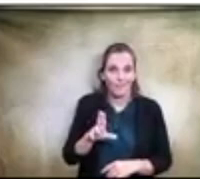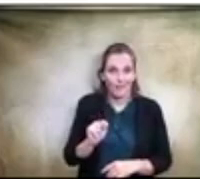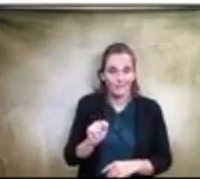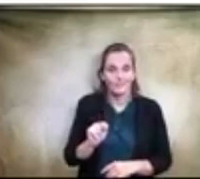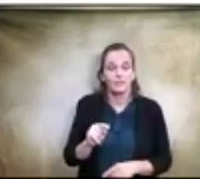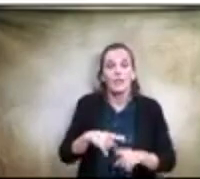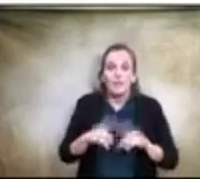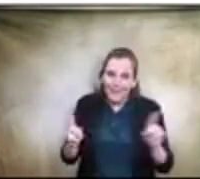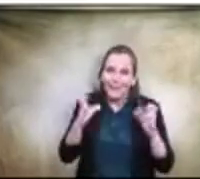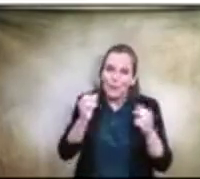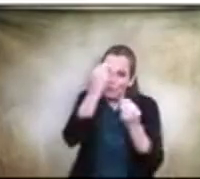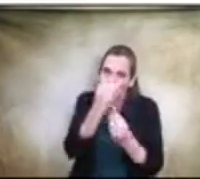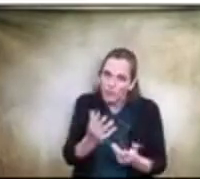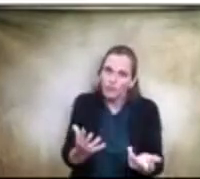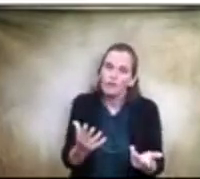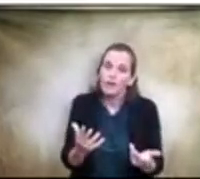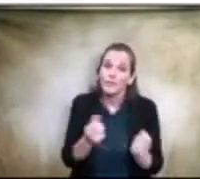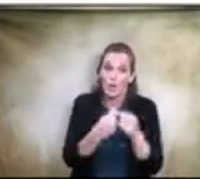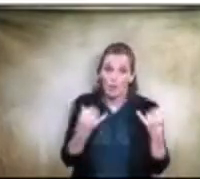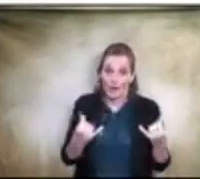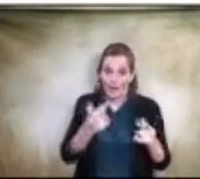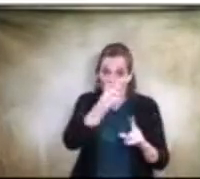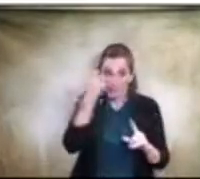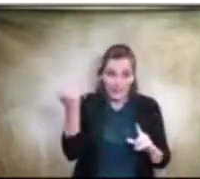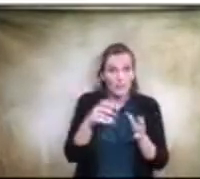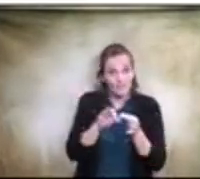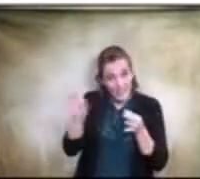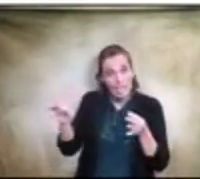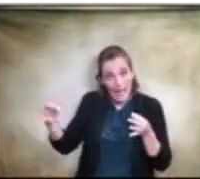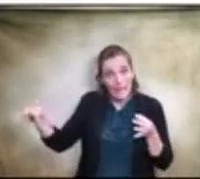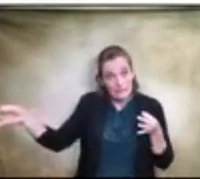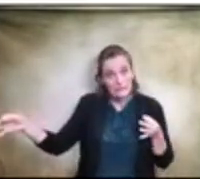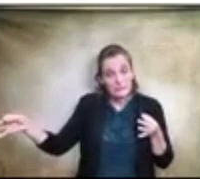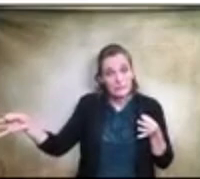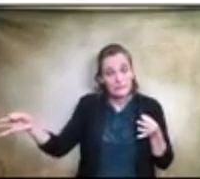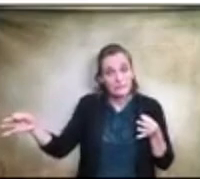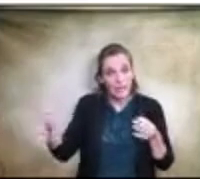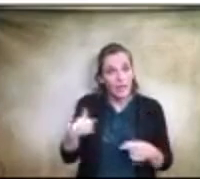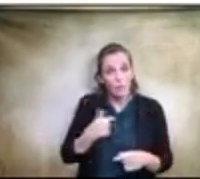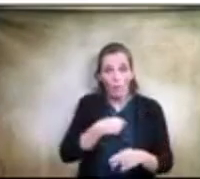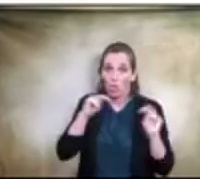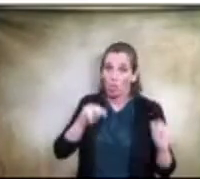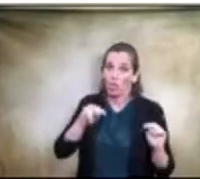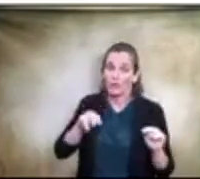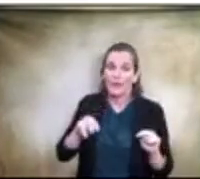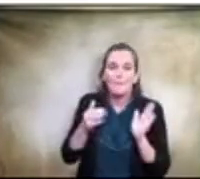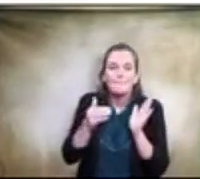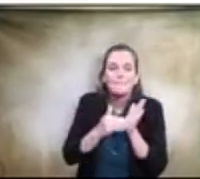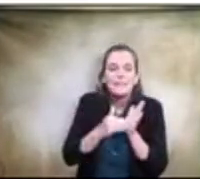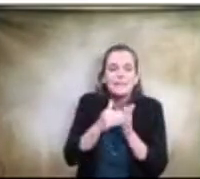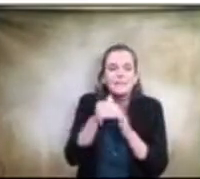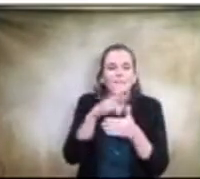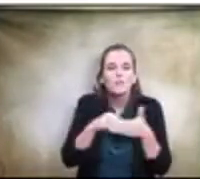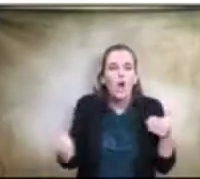bring that out that right now, because of our delays, we're looking at millions of dollars in